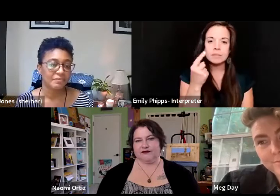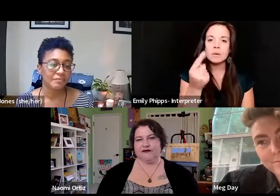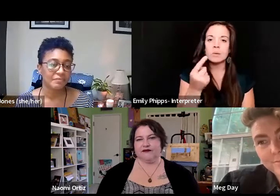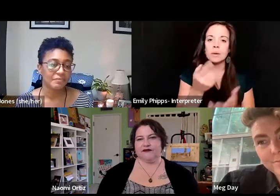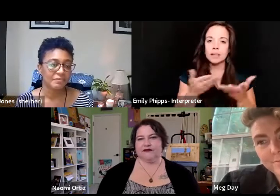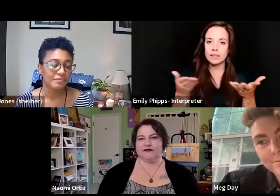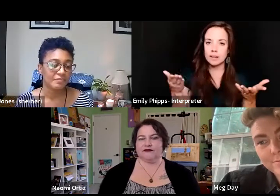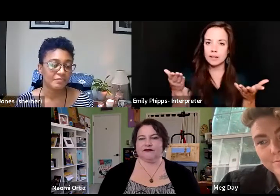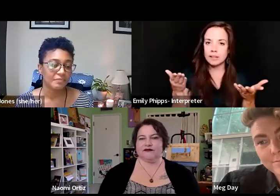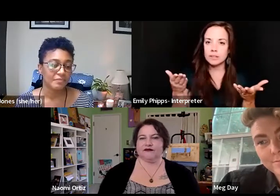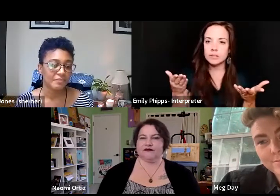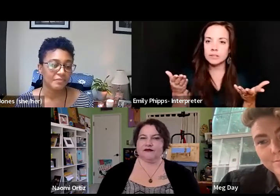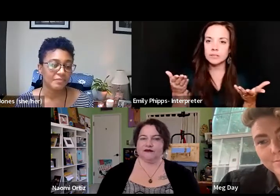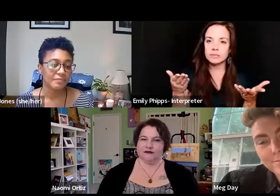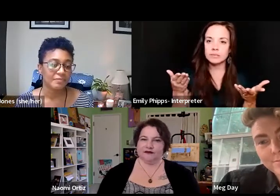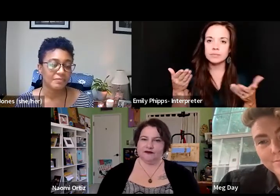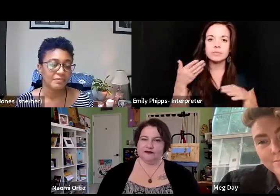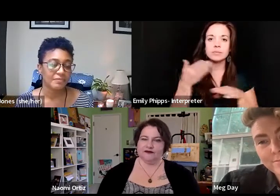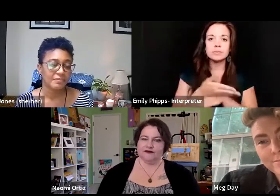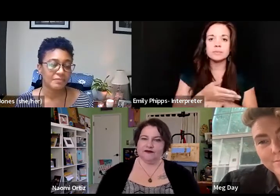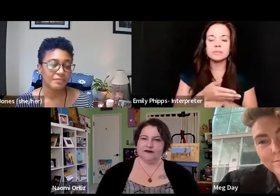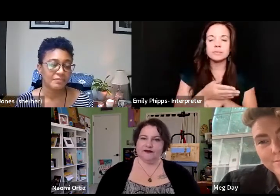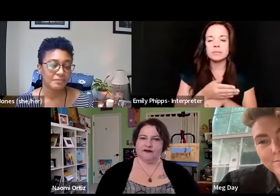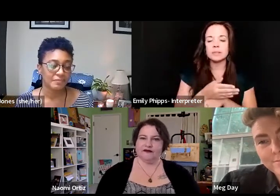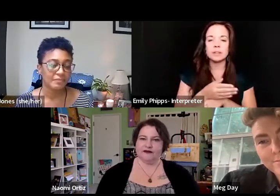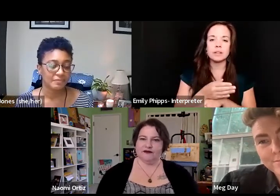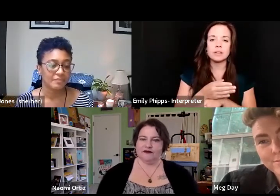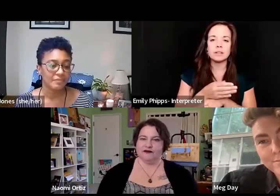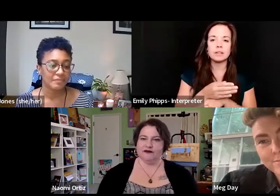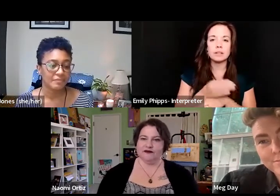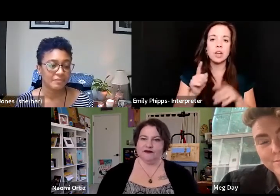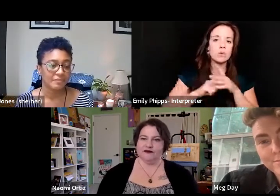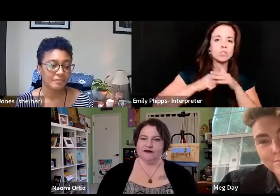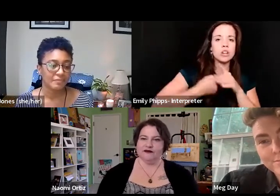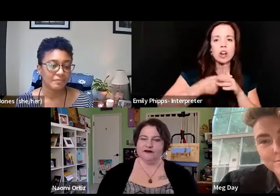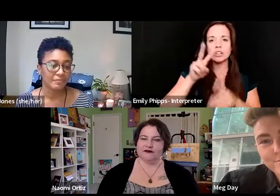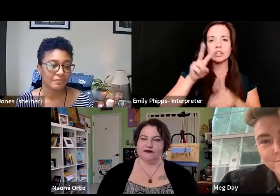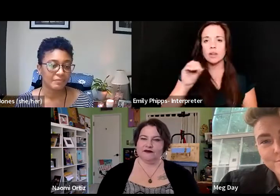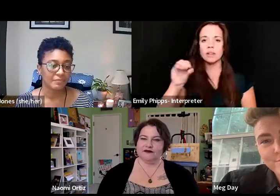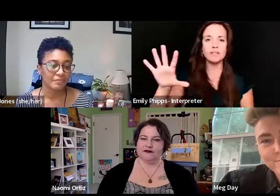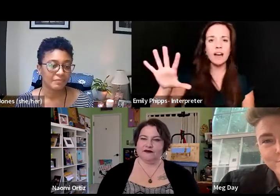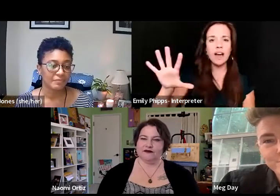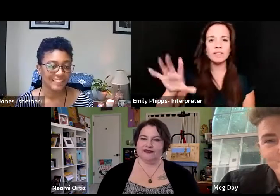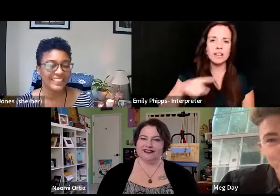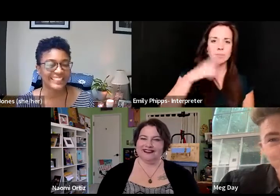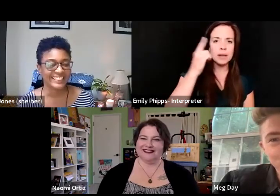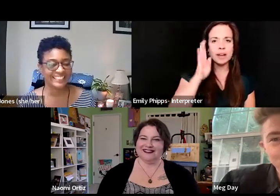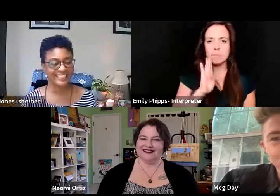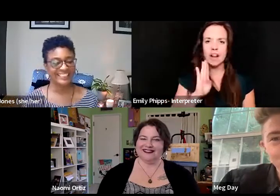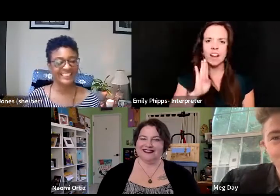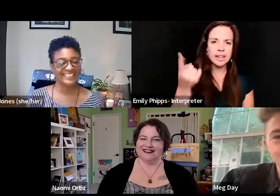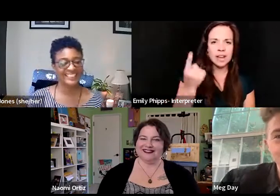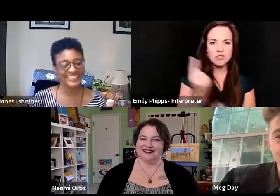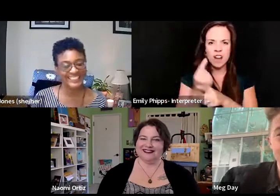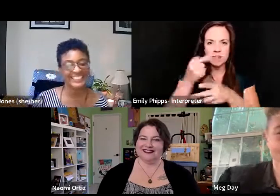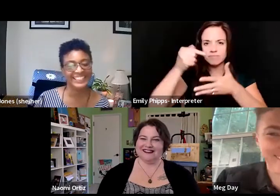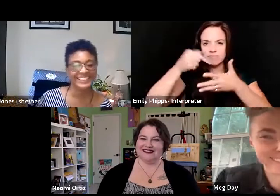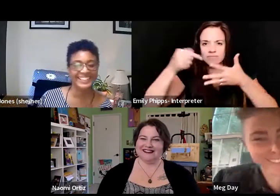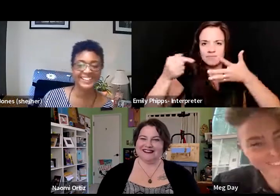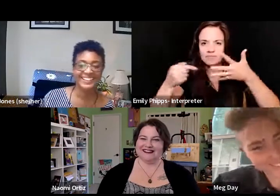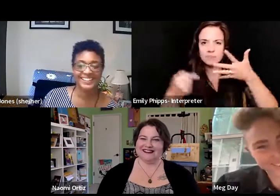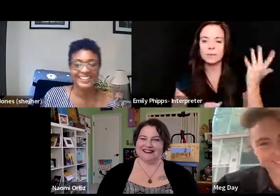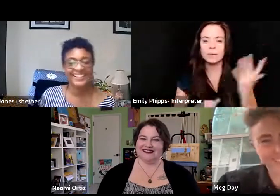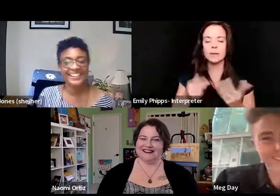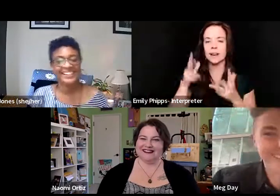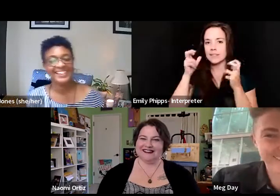you know, after I did my like one on one, like it was started in 2005 and it's black and brown and get it right thing. And then I was listening to Nomi and